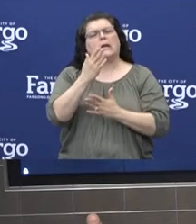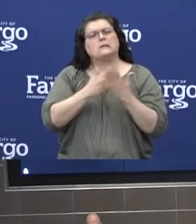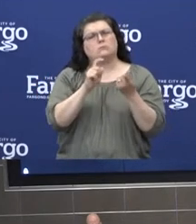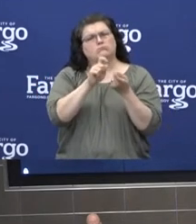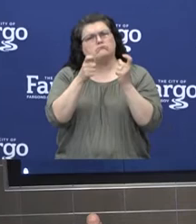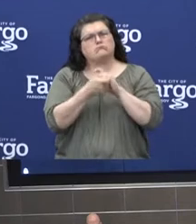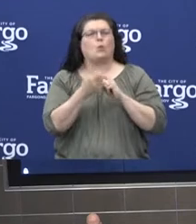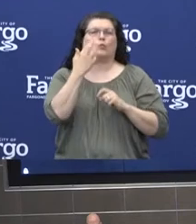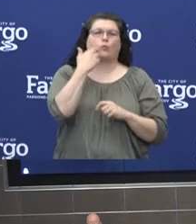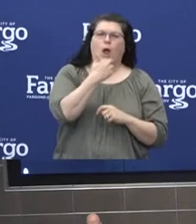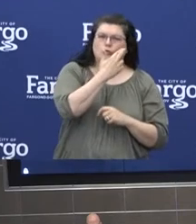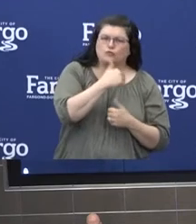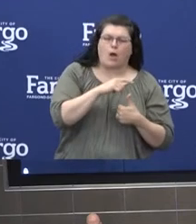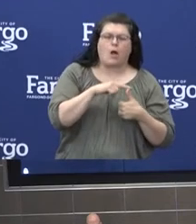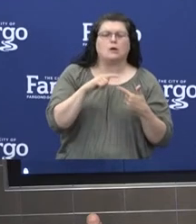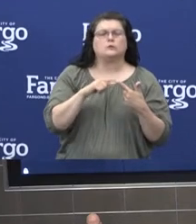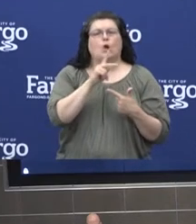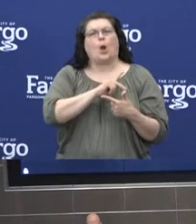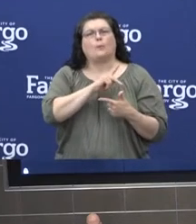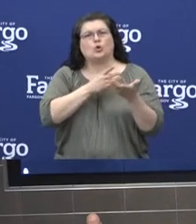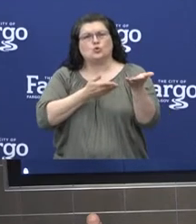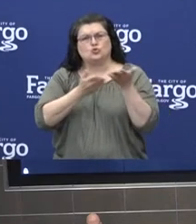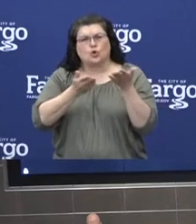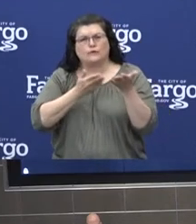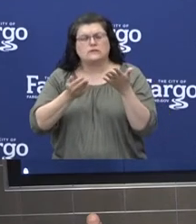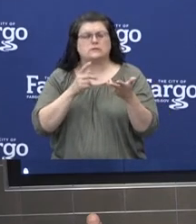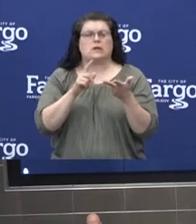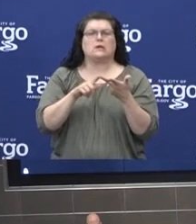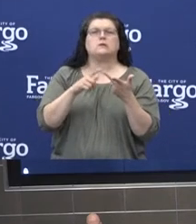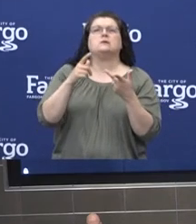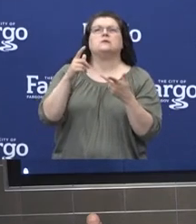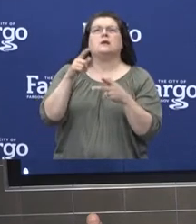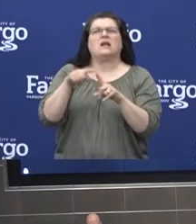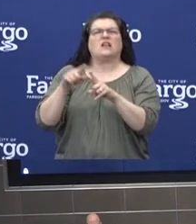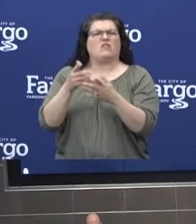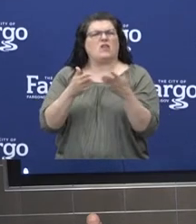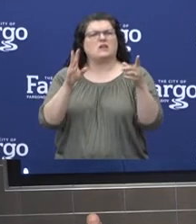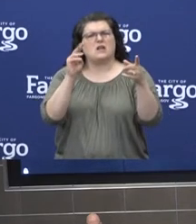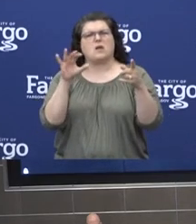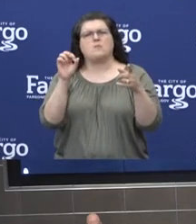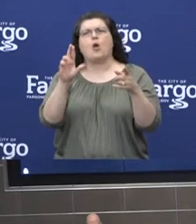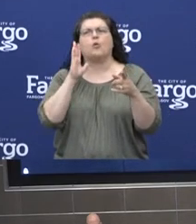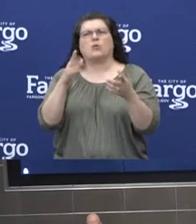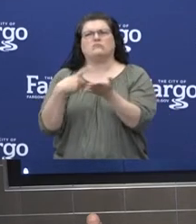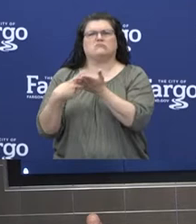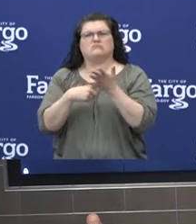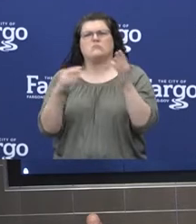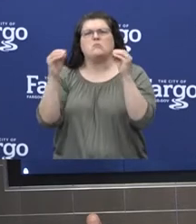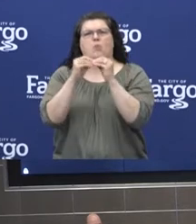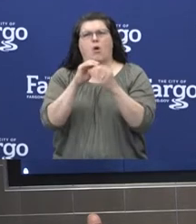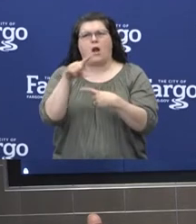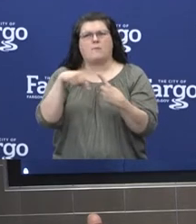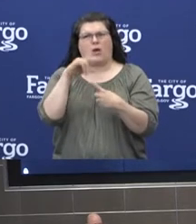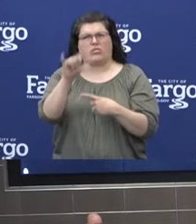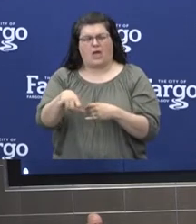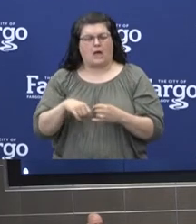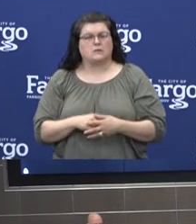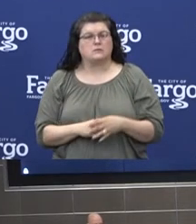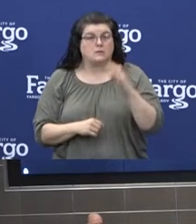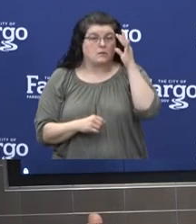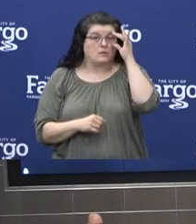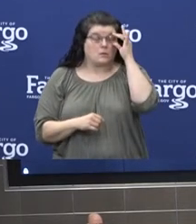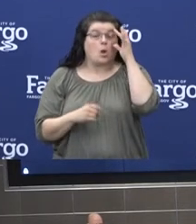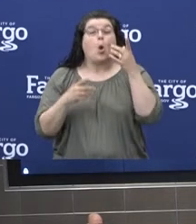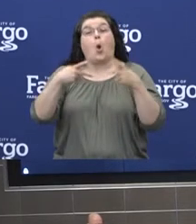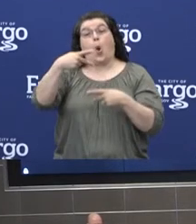services, youth sports, school buildings, et cetera, Mayor Judge will talk more about that. Pools remain closed